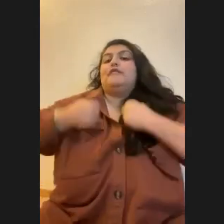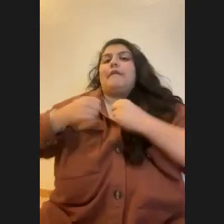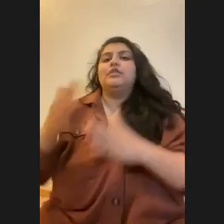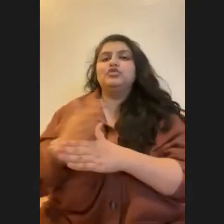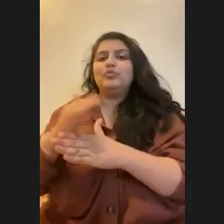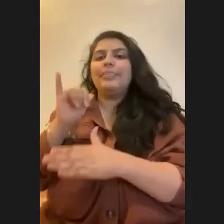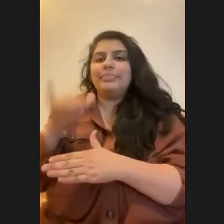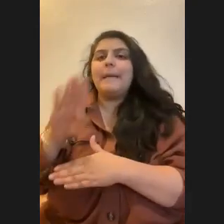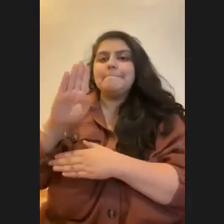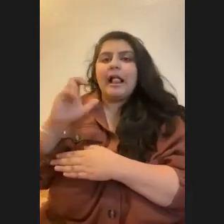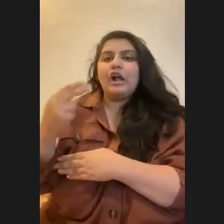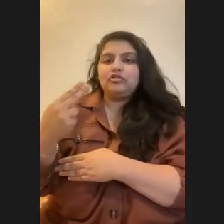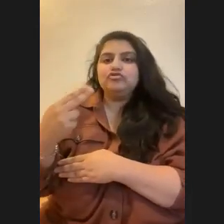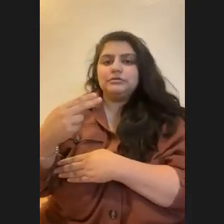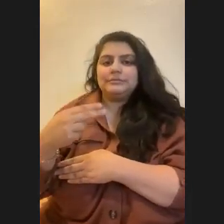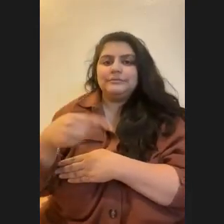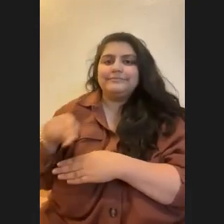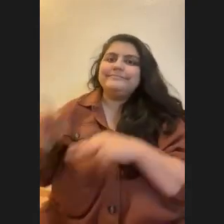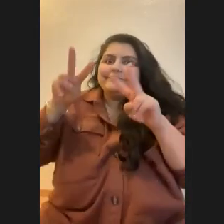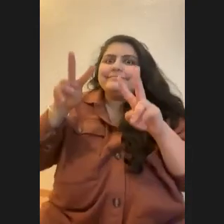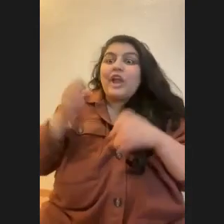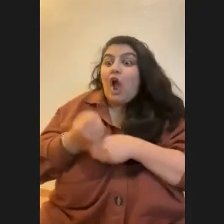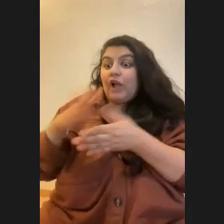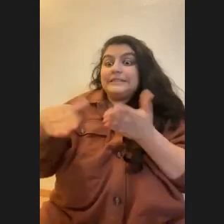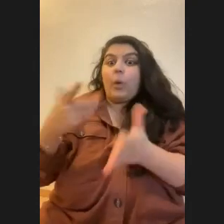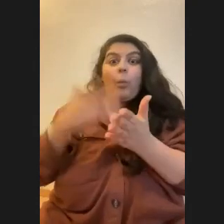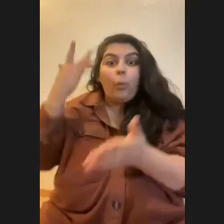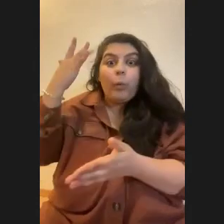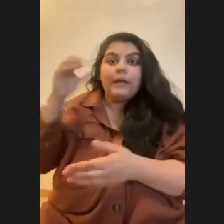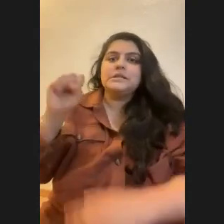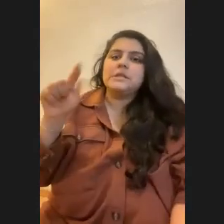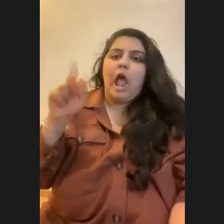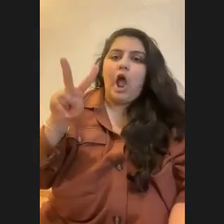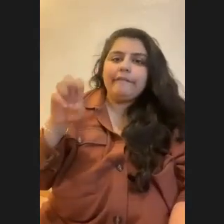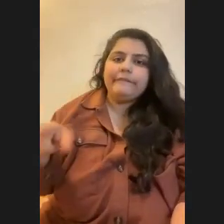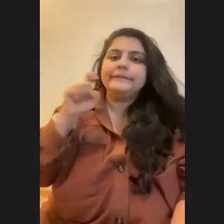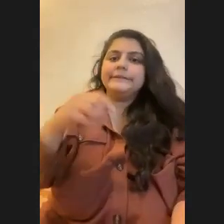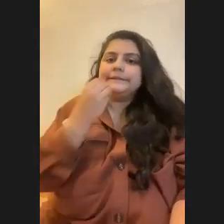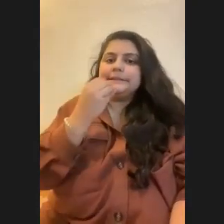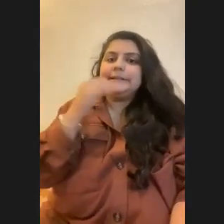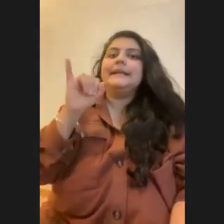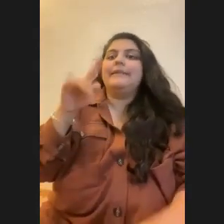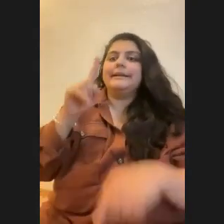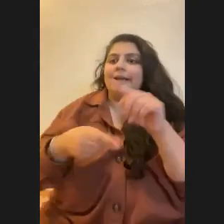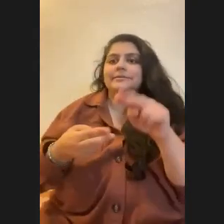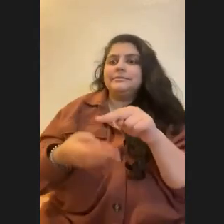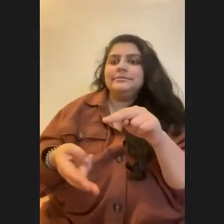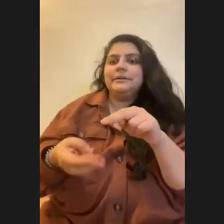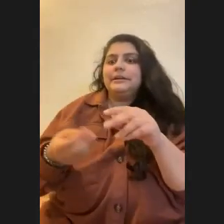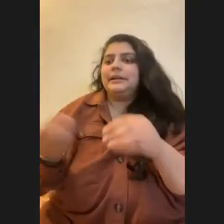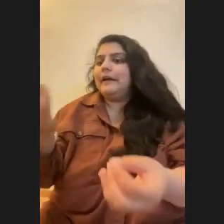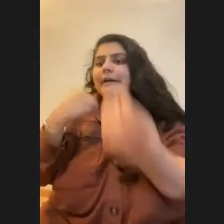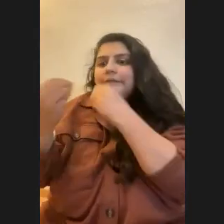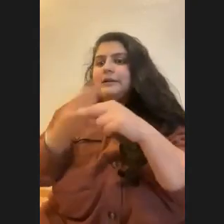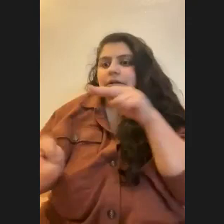happens is what's causing that death is they're starving, right? They're losing a lot of their energy. And if they can't increase their feeding, if they don't have energy reserves to rely